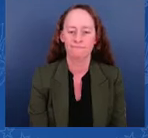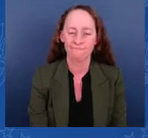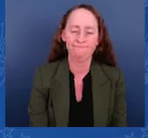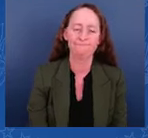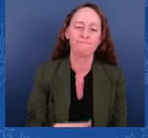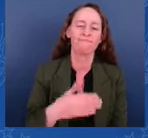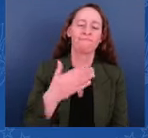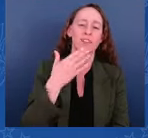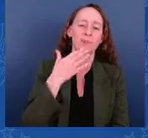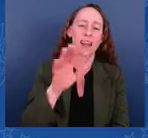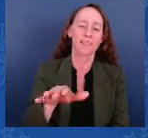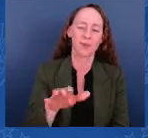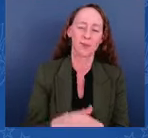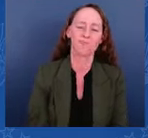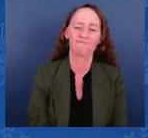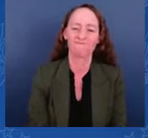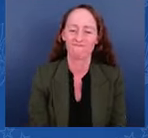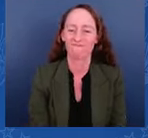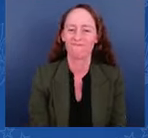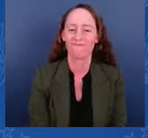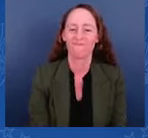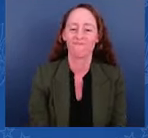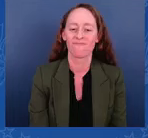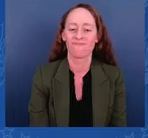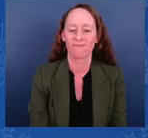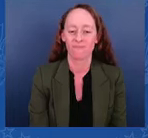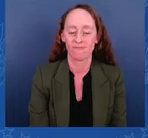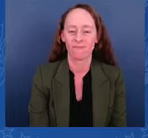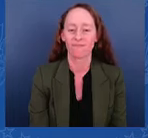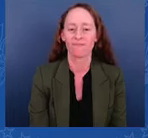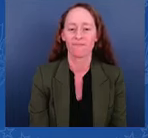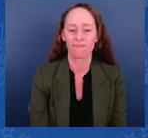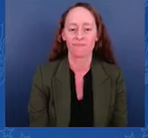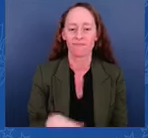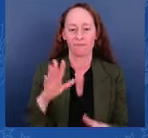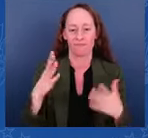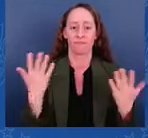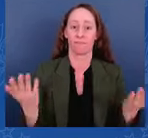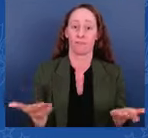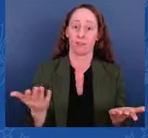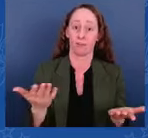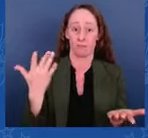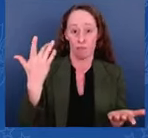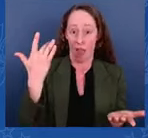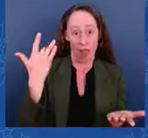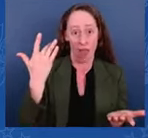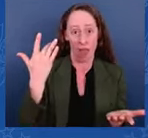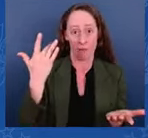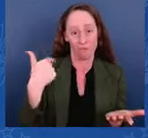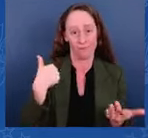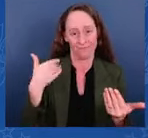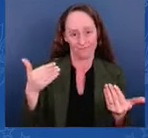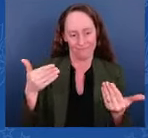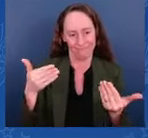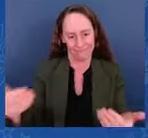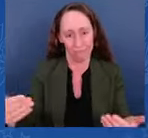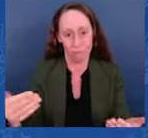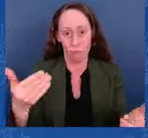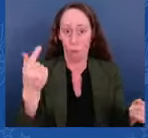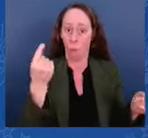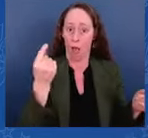I've come here today to do what the Republicans in Congress refuse to do — take the necessary steps to secure our border.